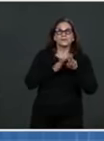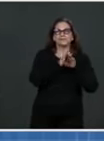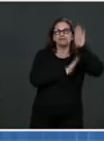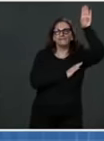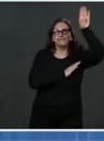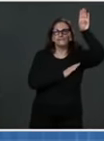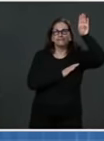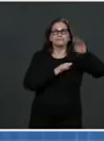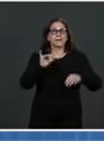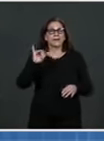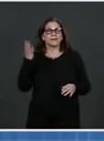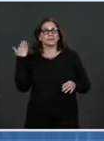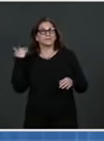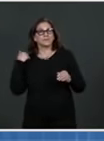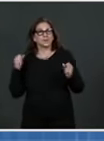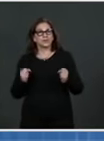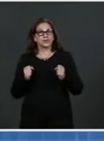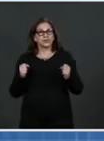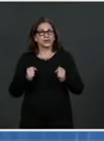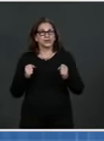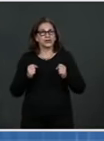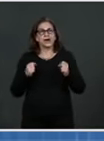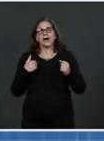Thank you. And I'll take your second question.